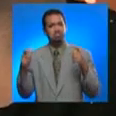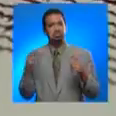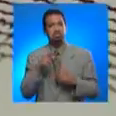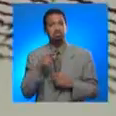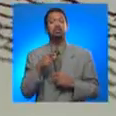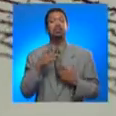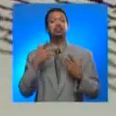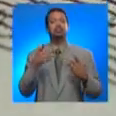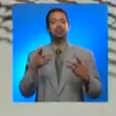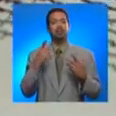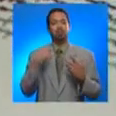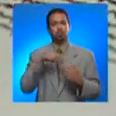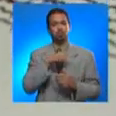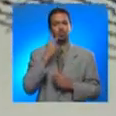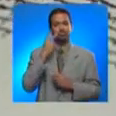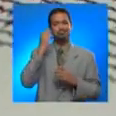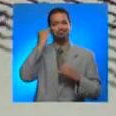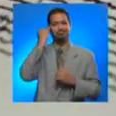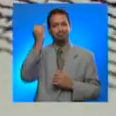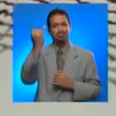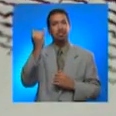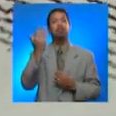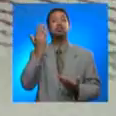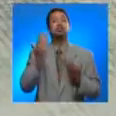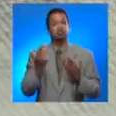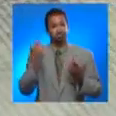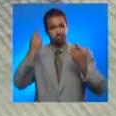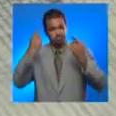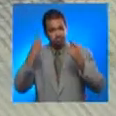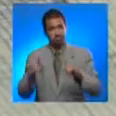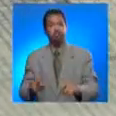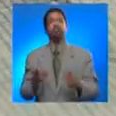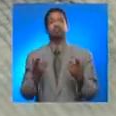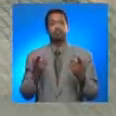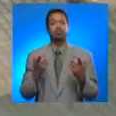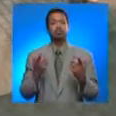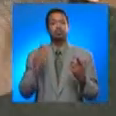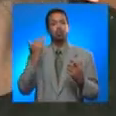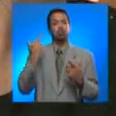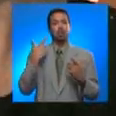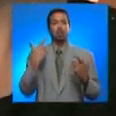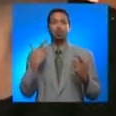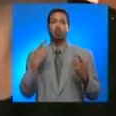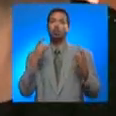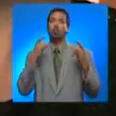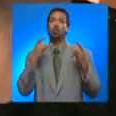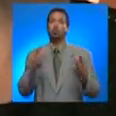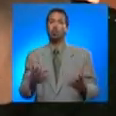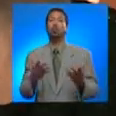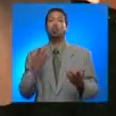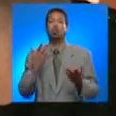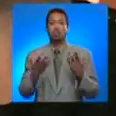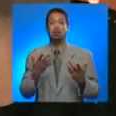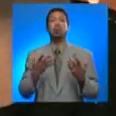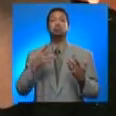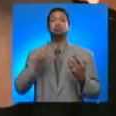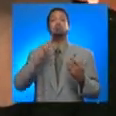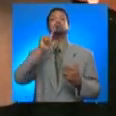then we can conclude it is a large event, possibly an event capable of generating a tsunami.